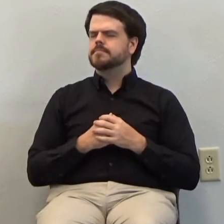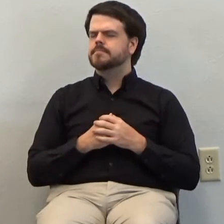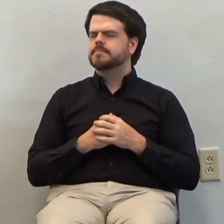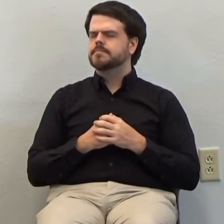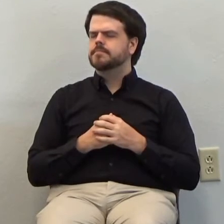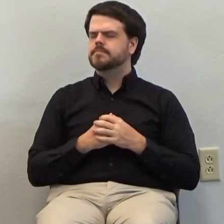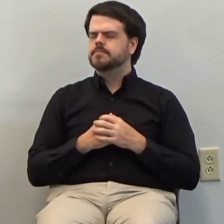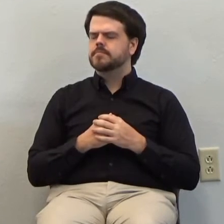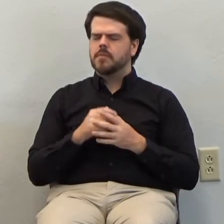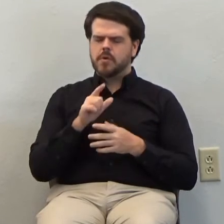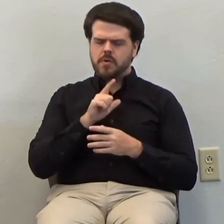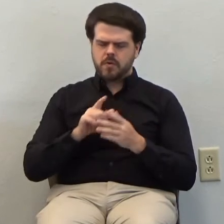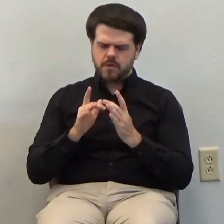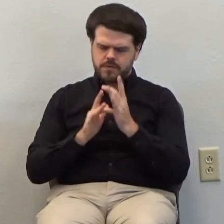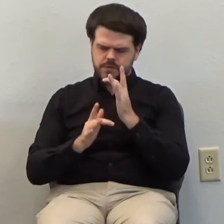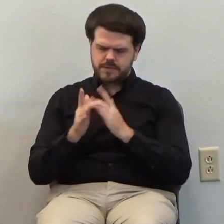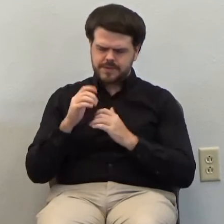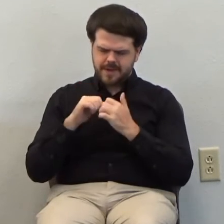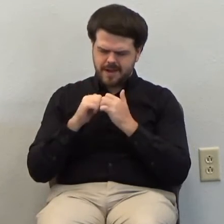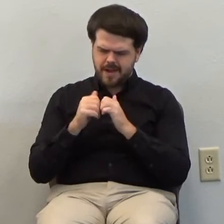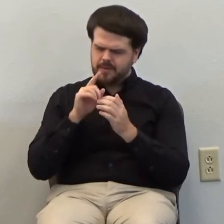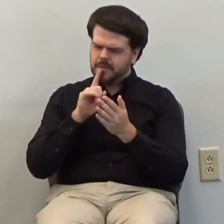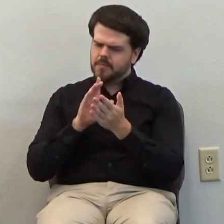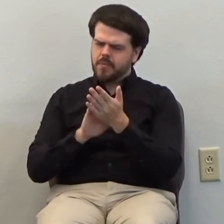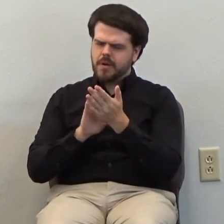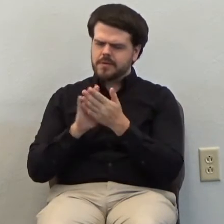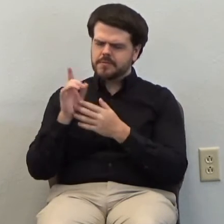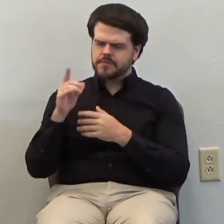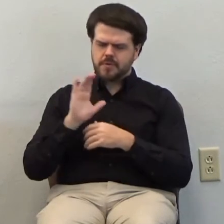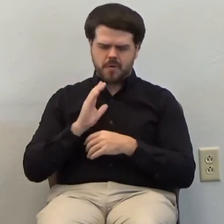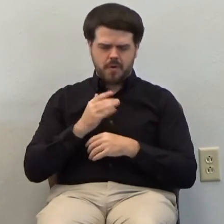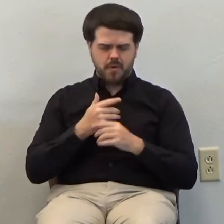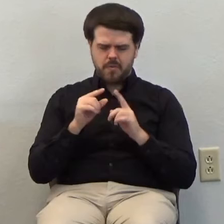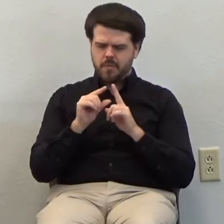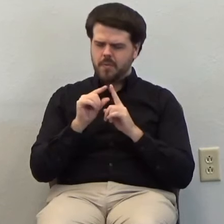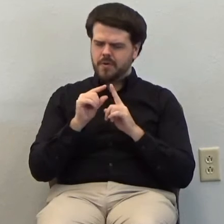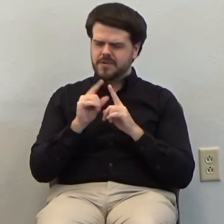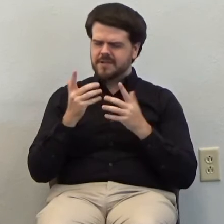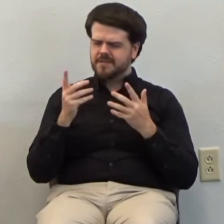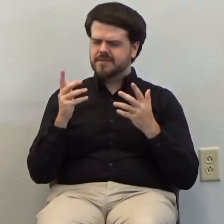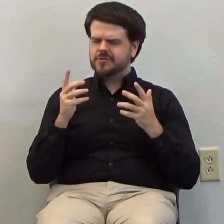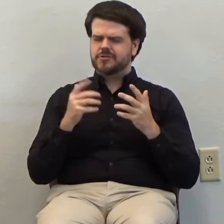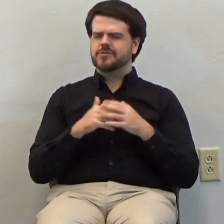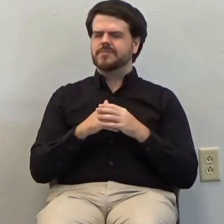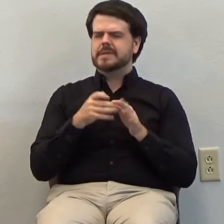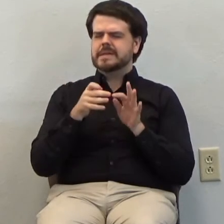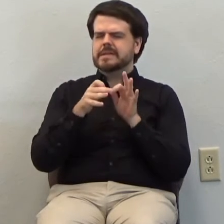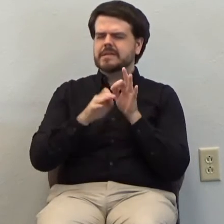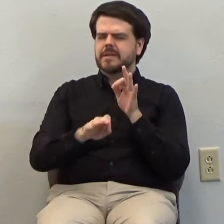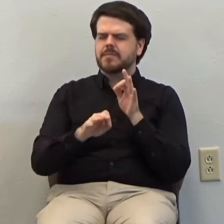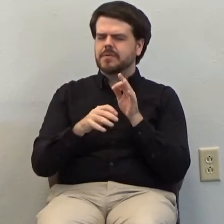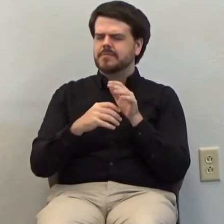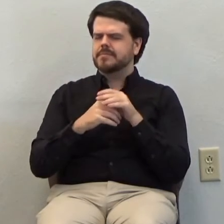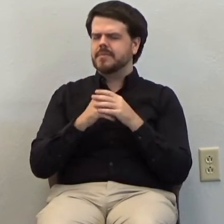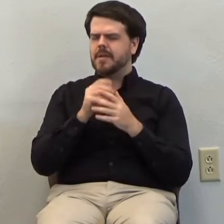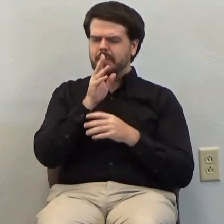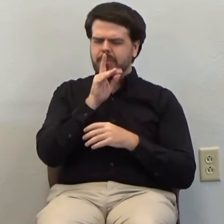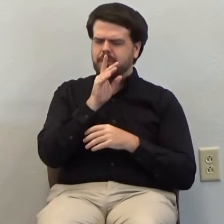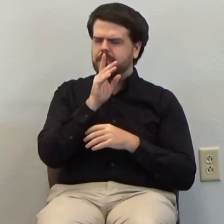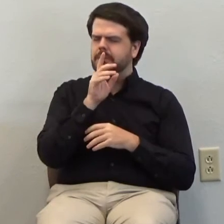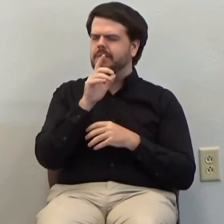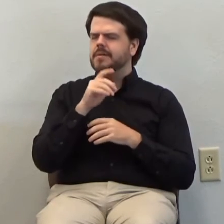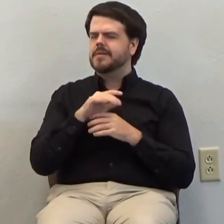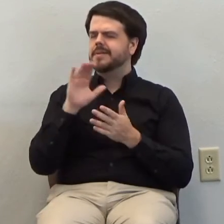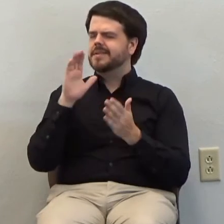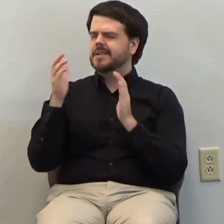oh Lord Jesus how can we praise you our words are just mere child's babble compared to your greatness